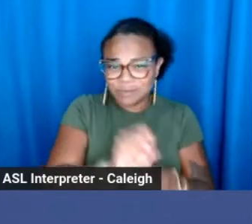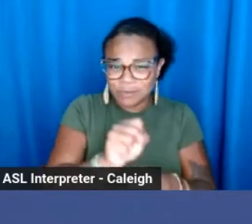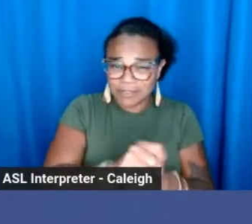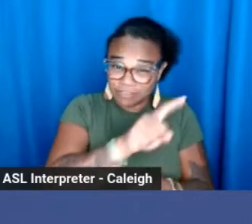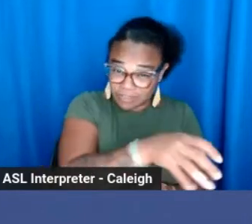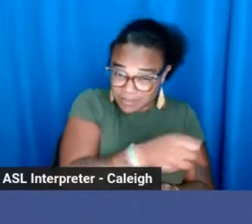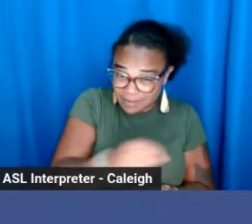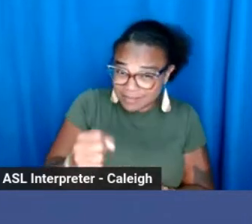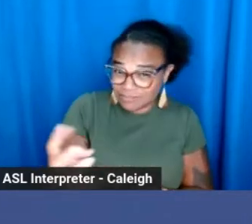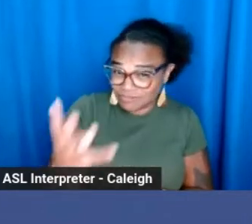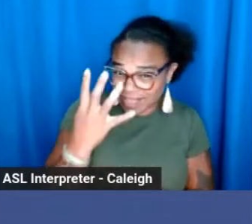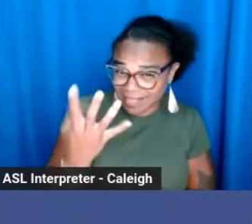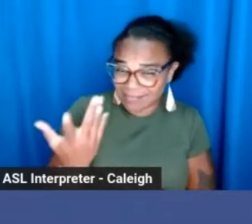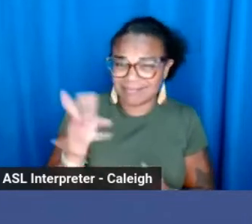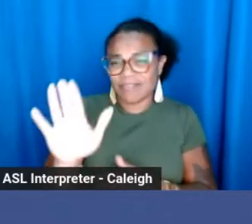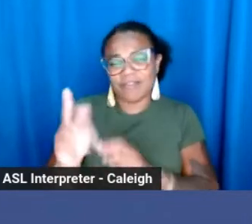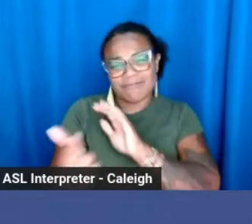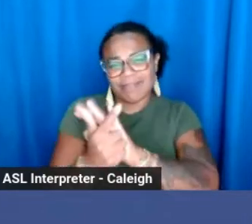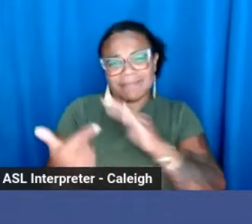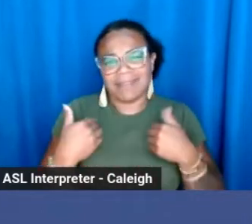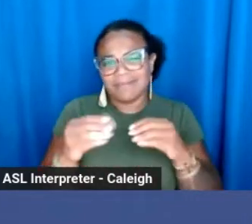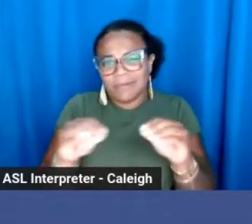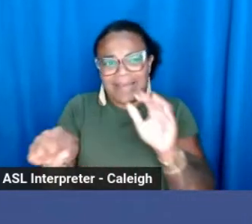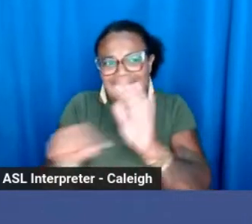crime that has no negative effects on society.